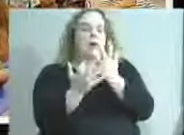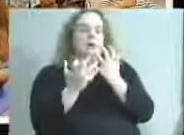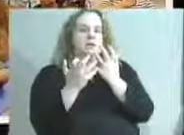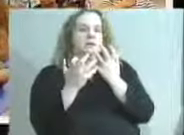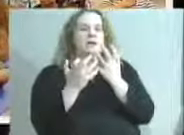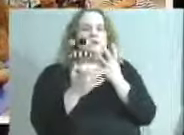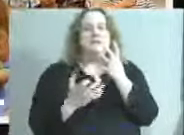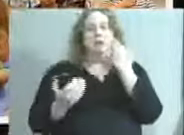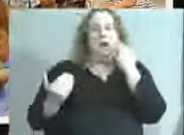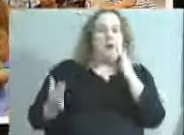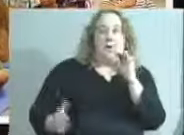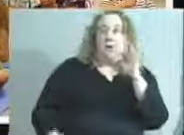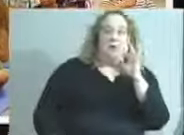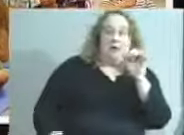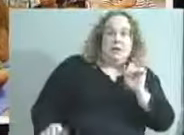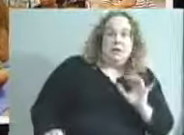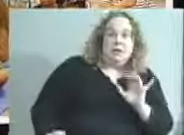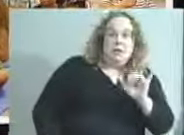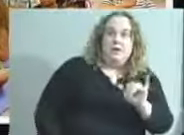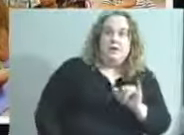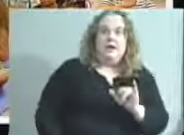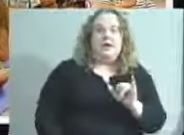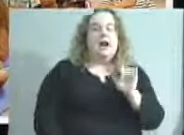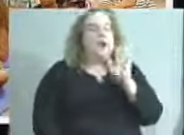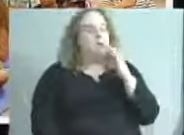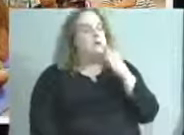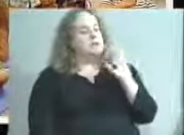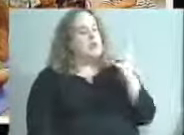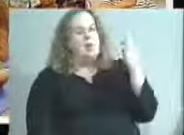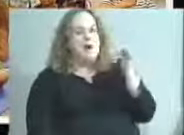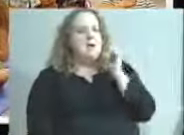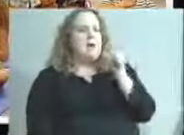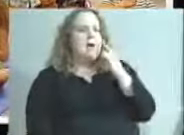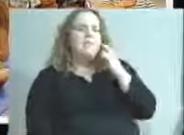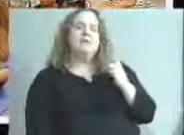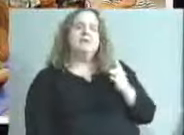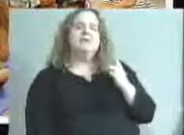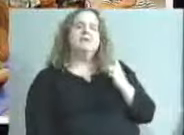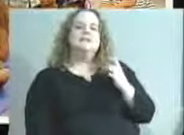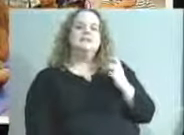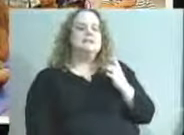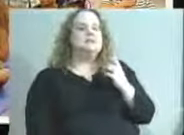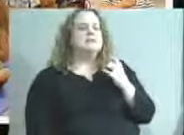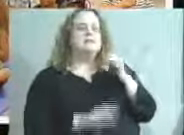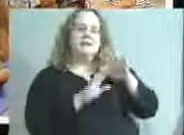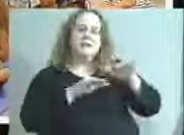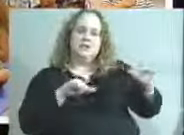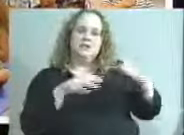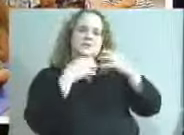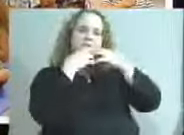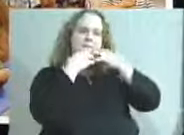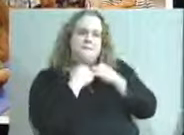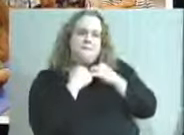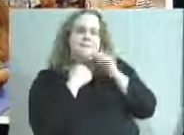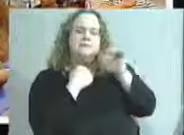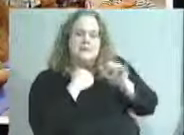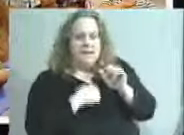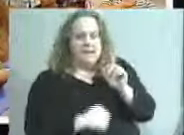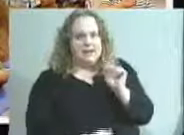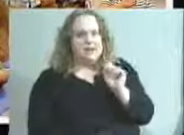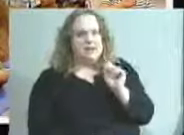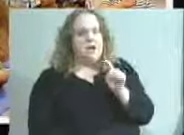saying, well, I don't know if we can do that, then I would say, why not? Because our kids deserve that. And, I understand it's a long, hard journey. But, intention,